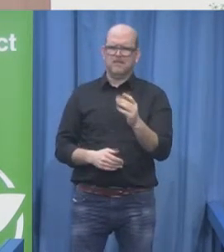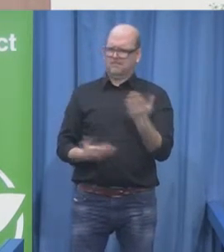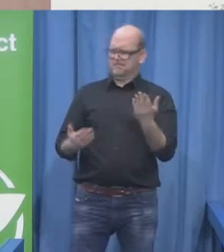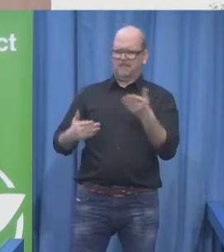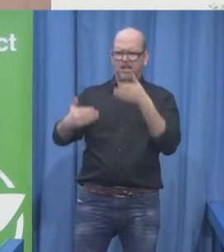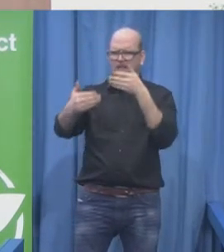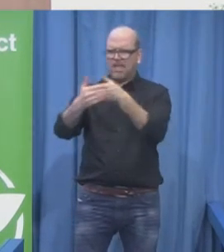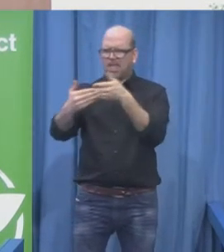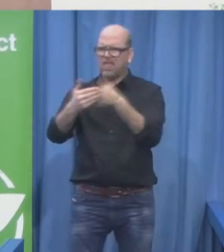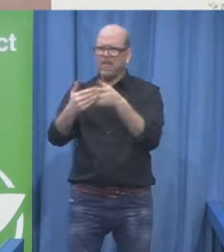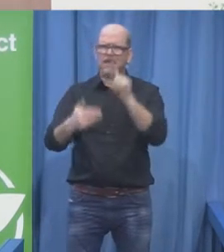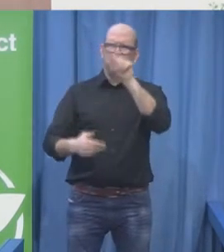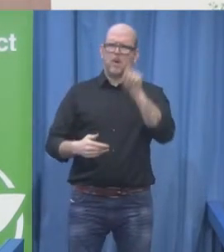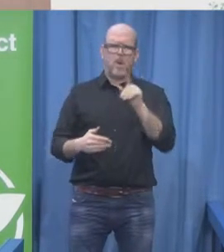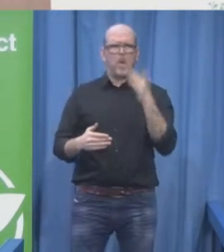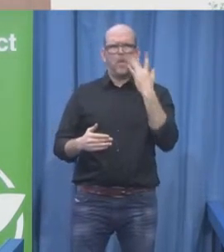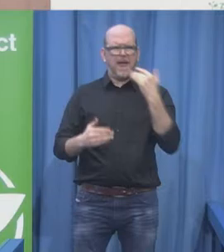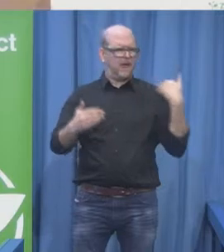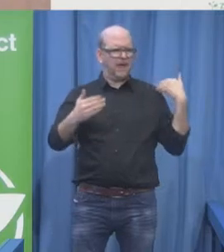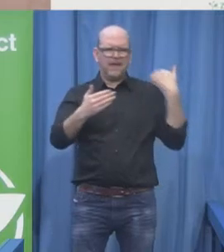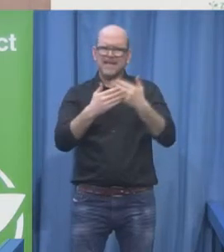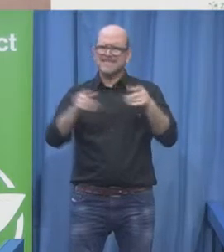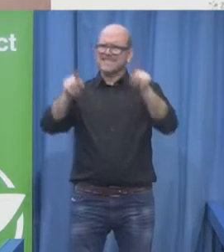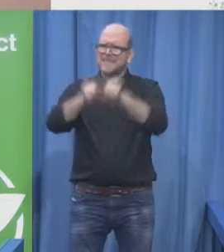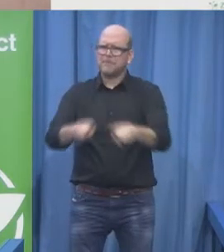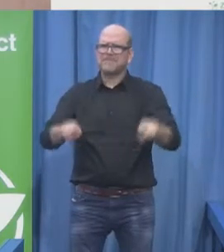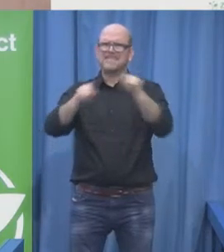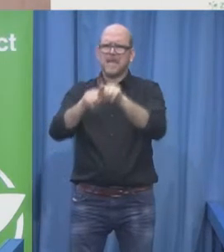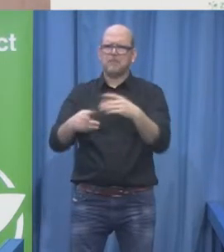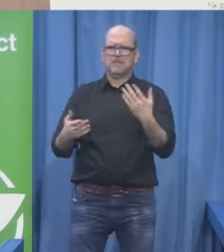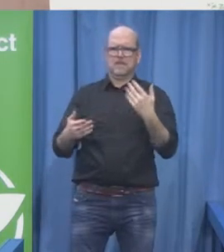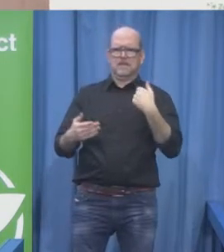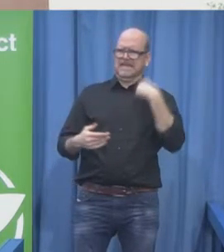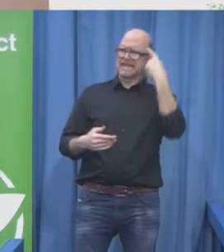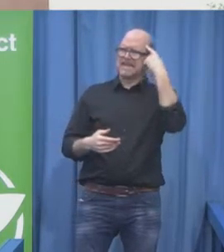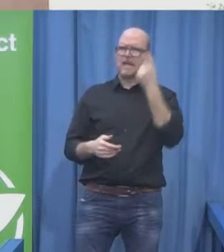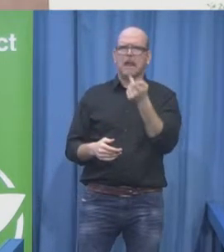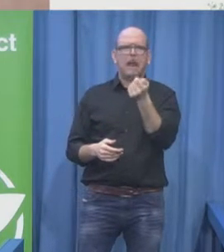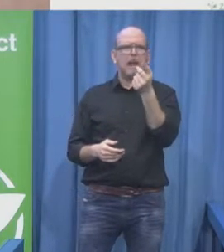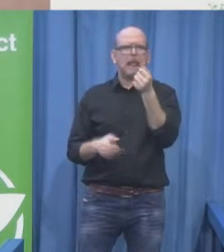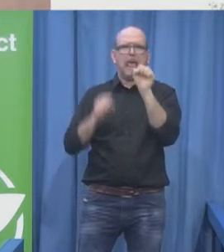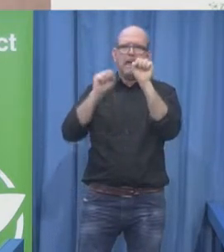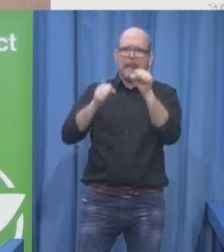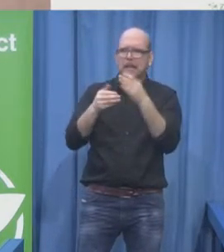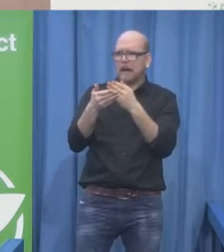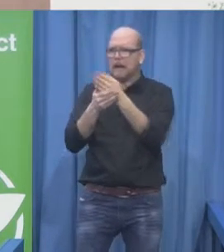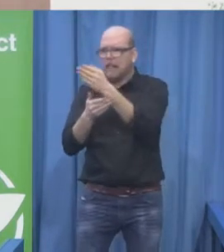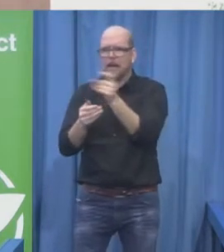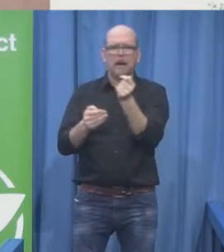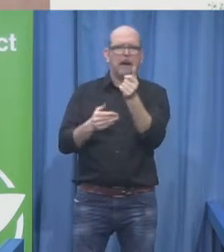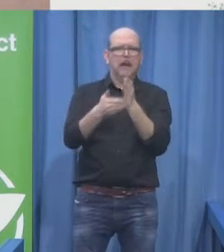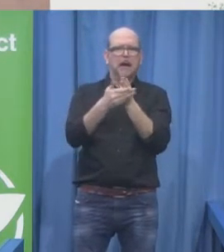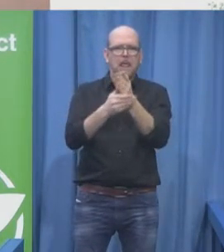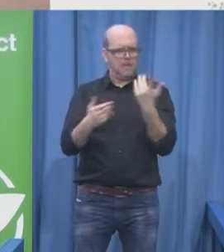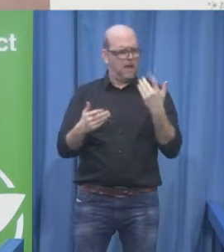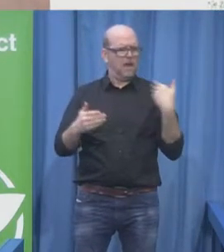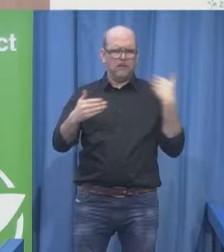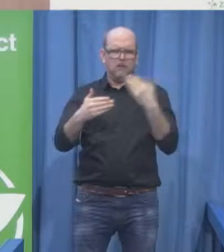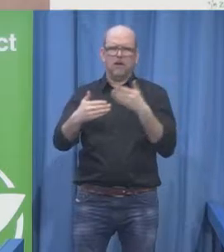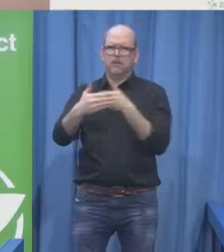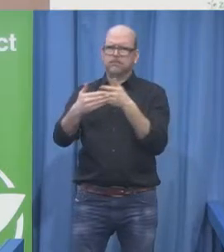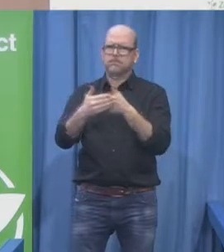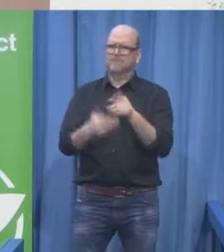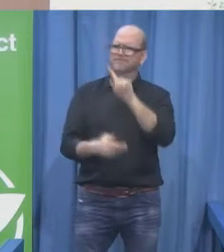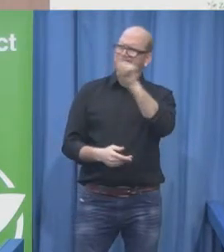less opportunities than persons without disabilities. The focus is employment, so it would be on employment these